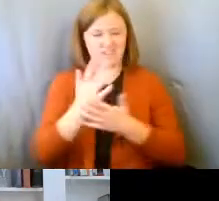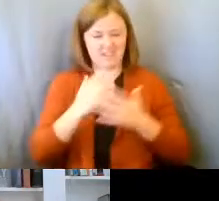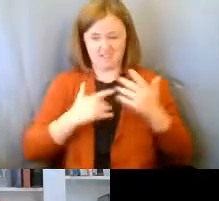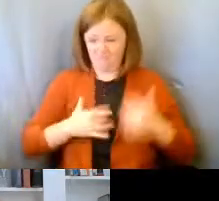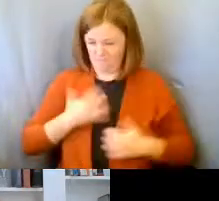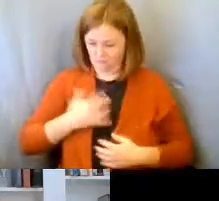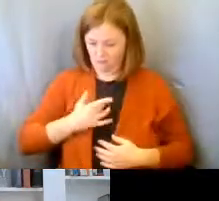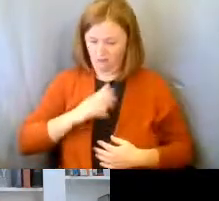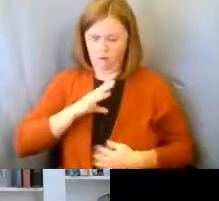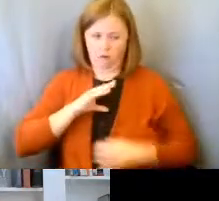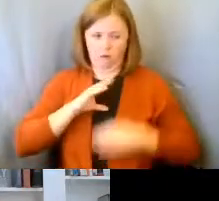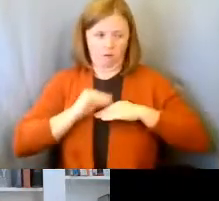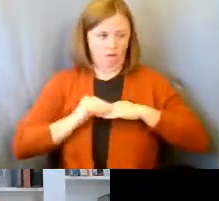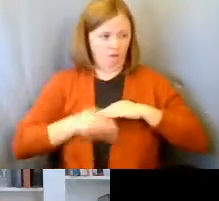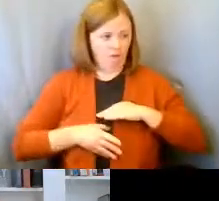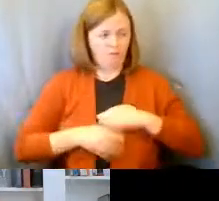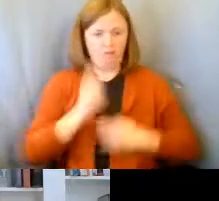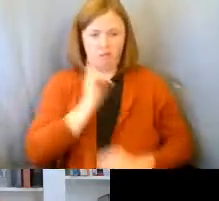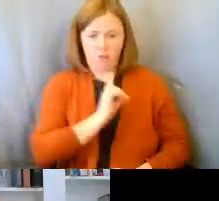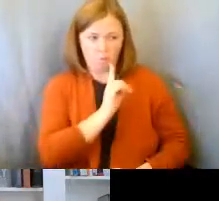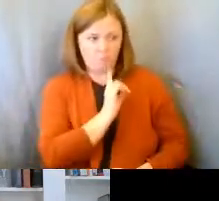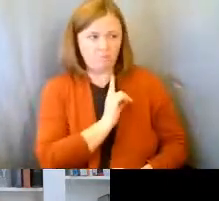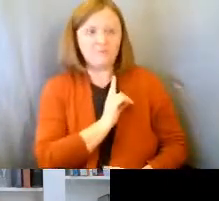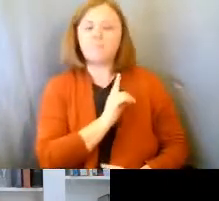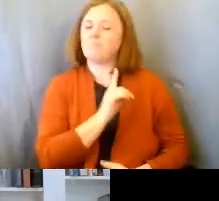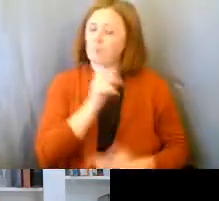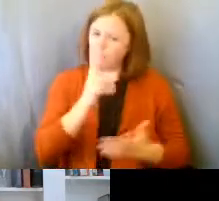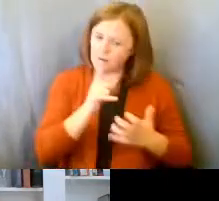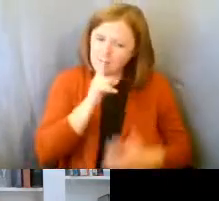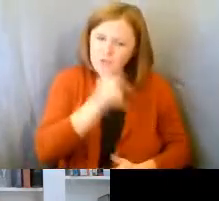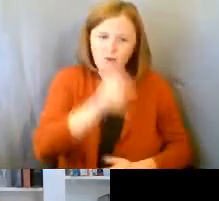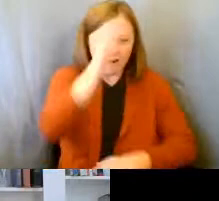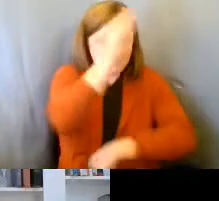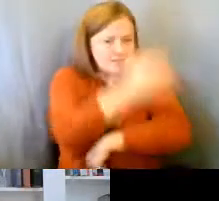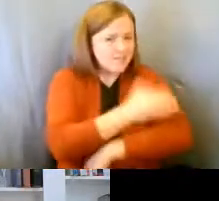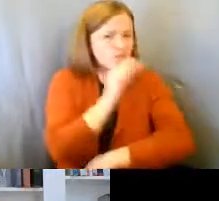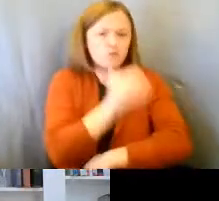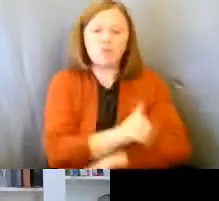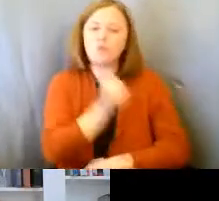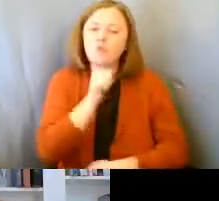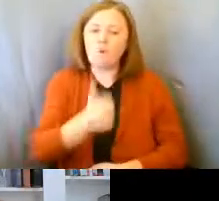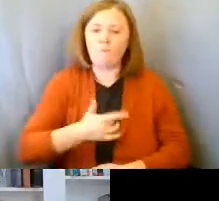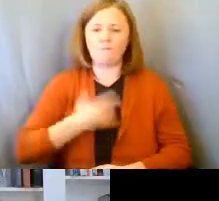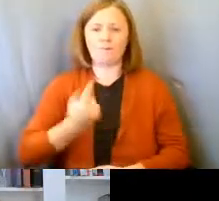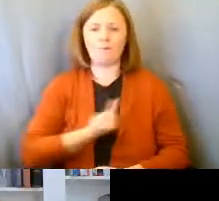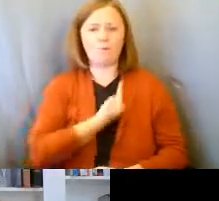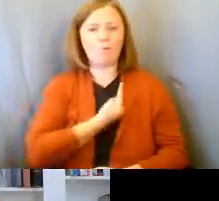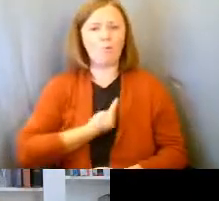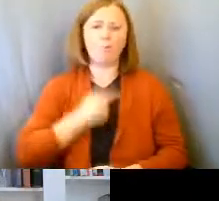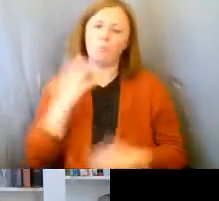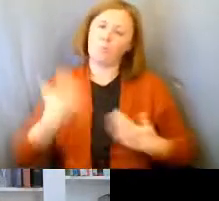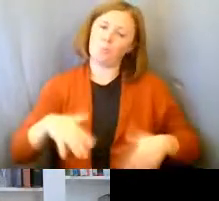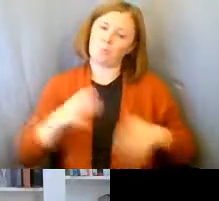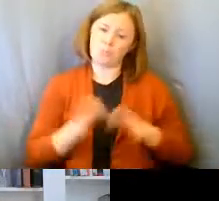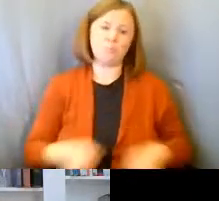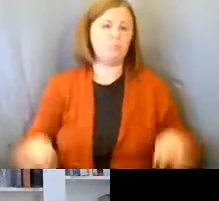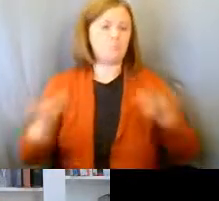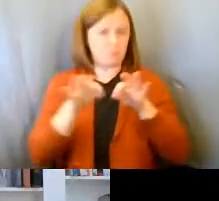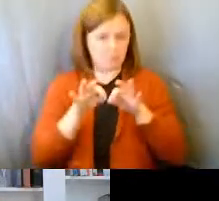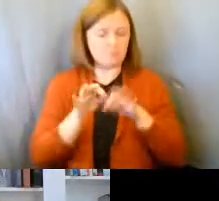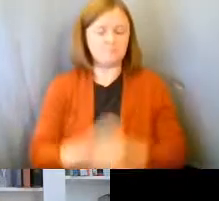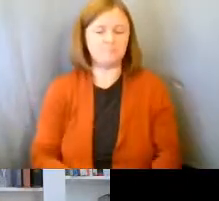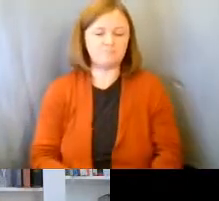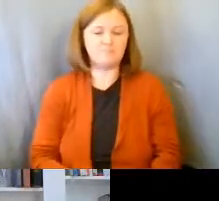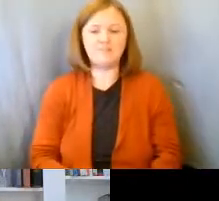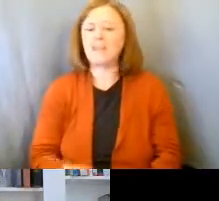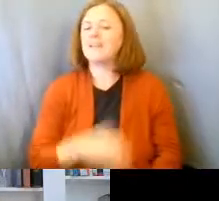And making sure that our sons and daughters as adults are not lonely is huge. And I'll tell